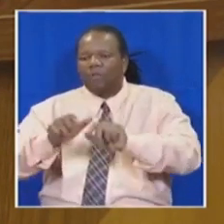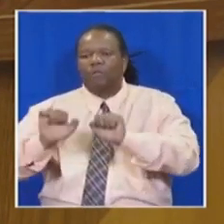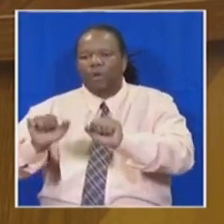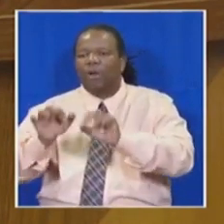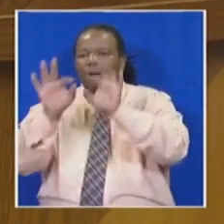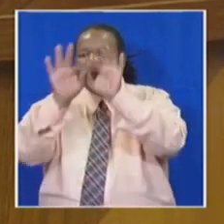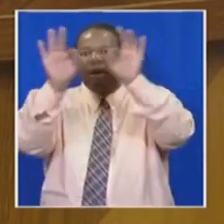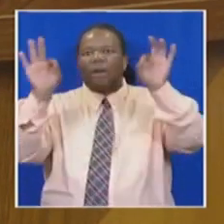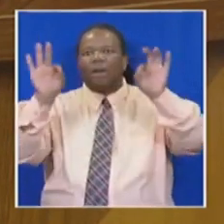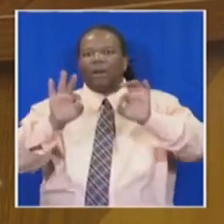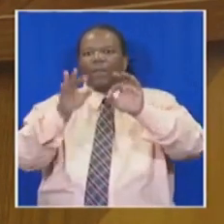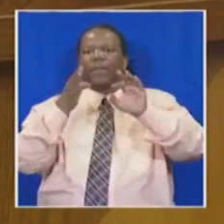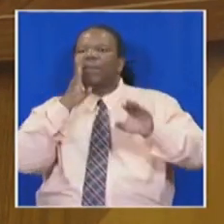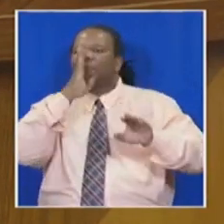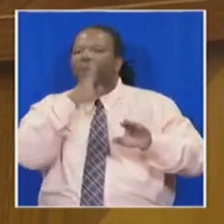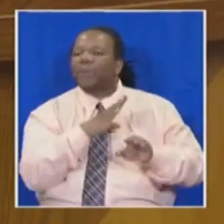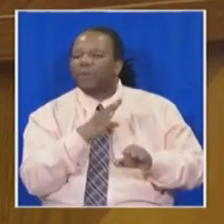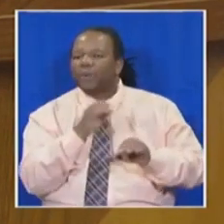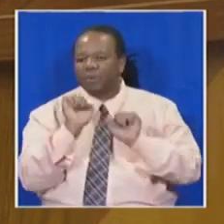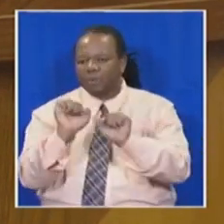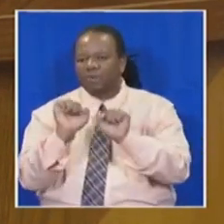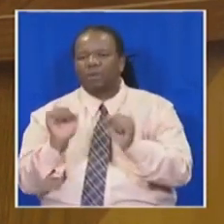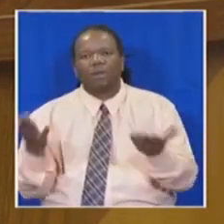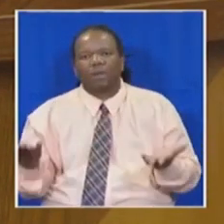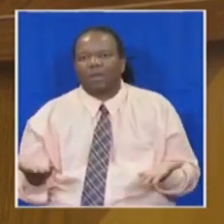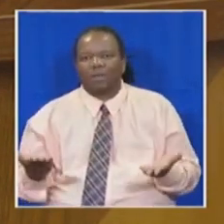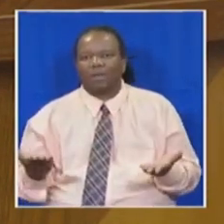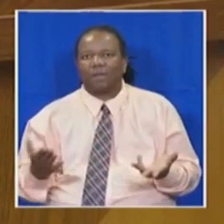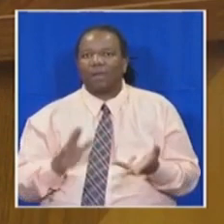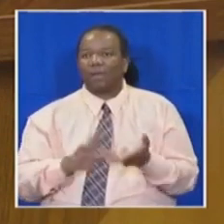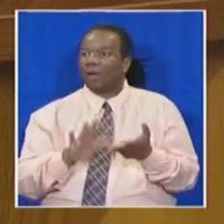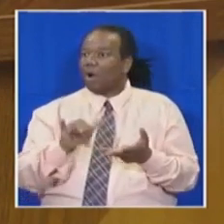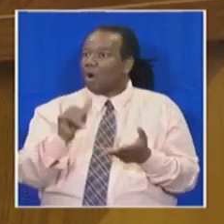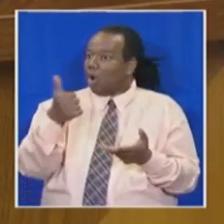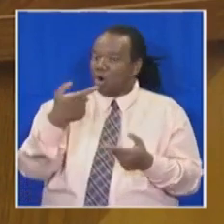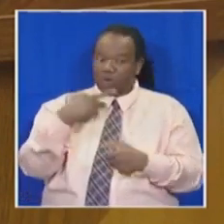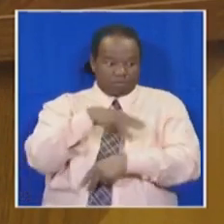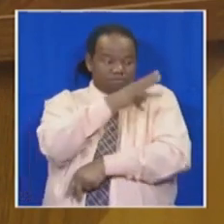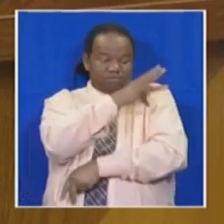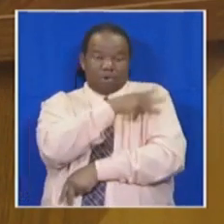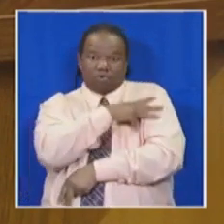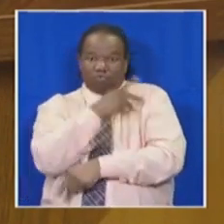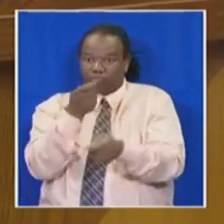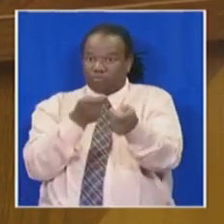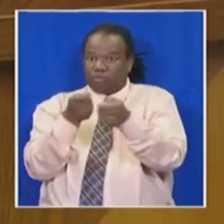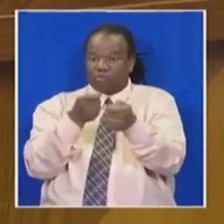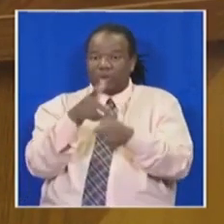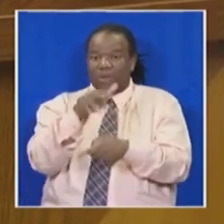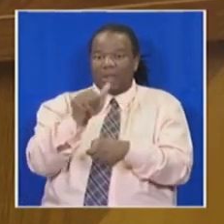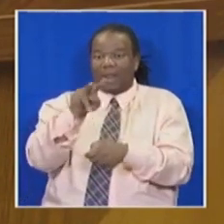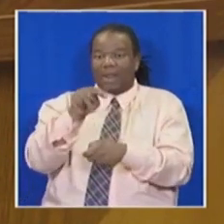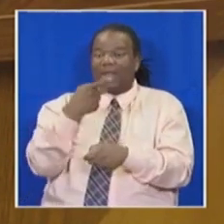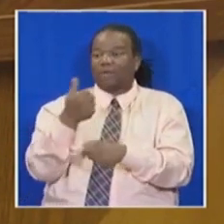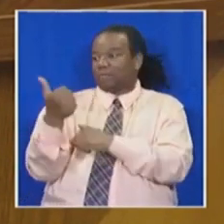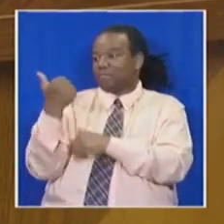deeds to affirm ownership of the properties they live in. And none of them are landlords on the land that was unfairly taken from them.